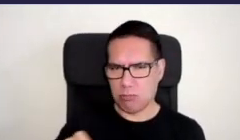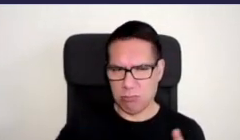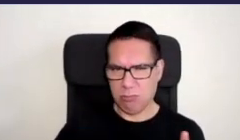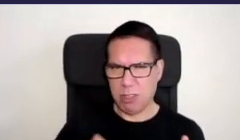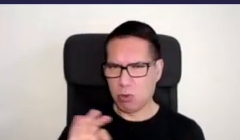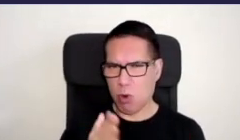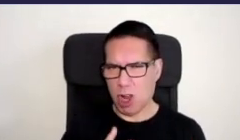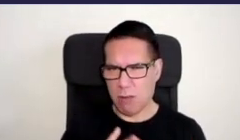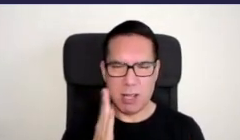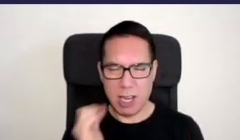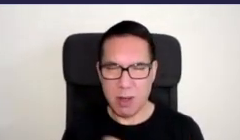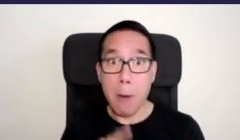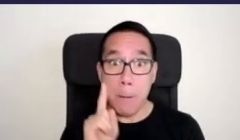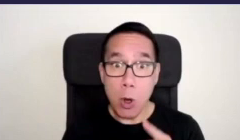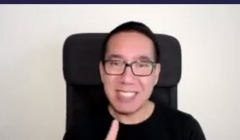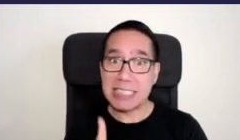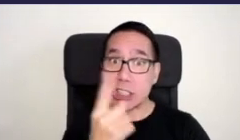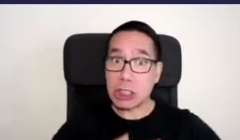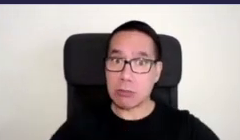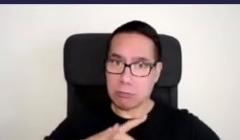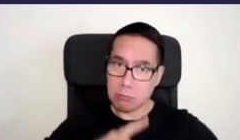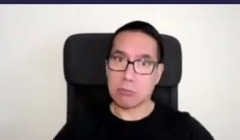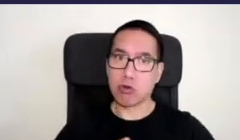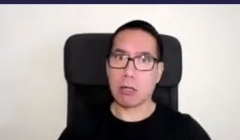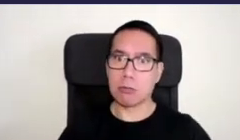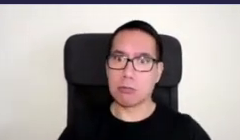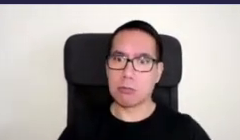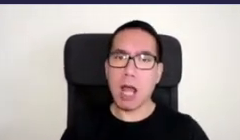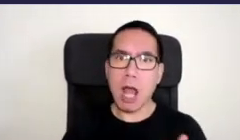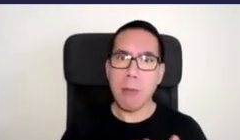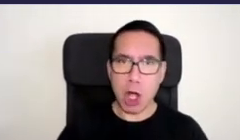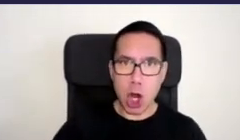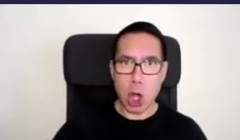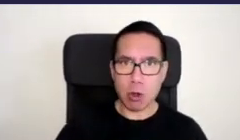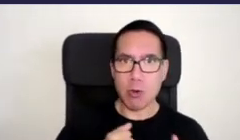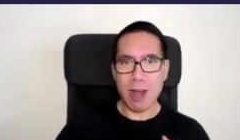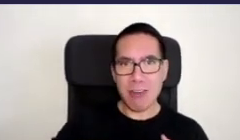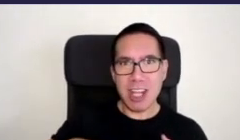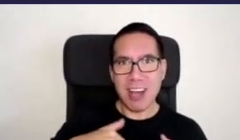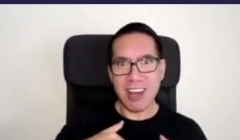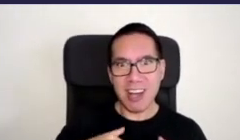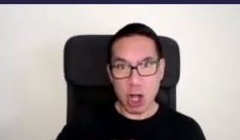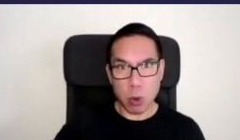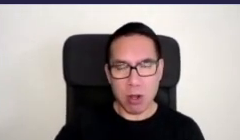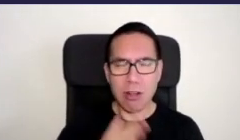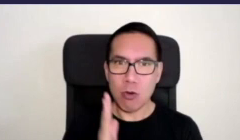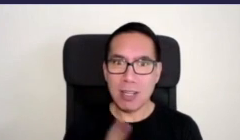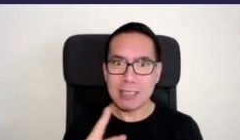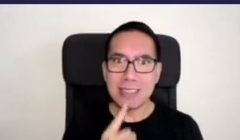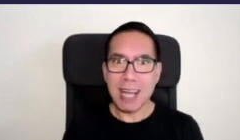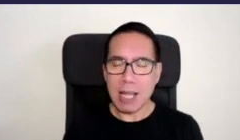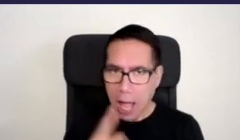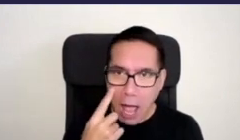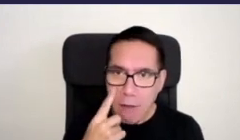of these are indigenous plants which mean that they're local to our area and this is what I absolutely say go to your